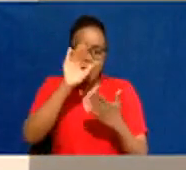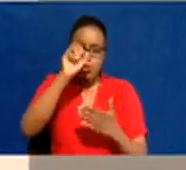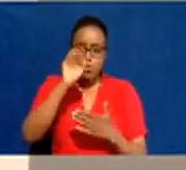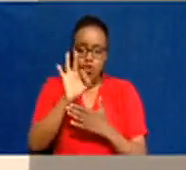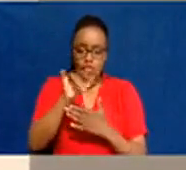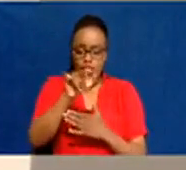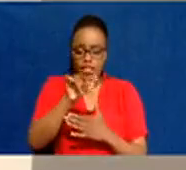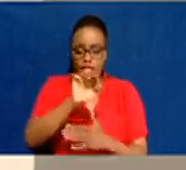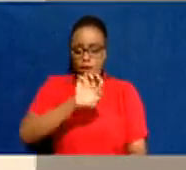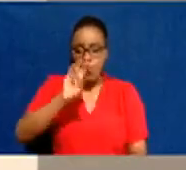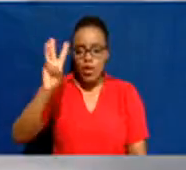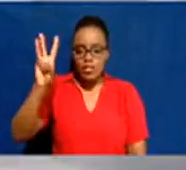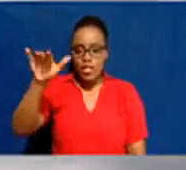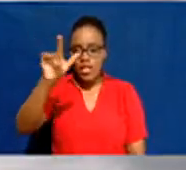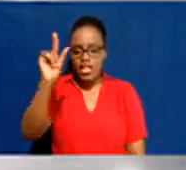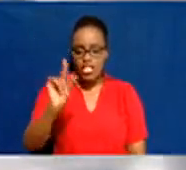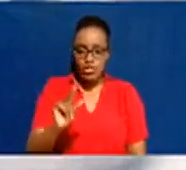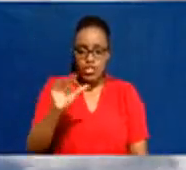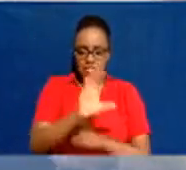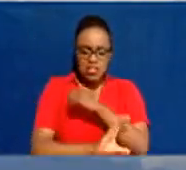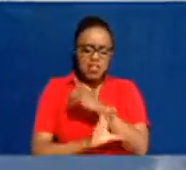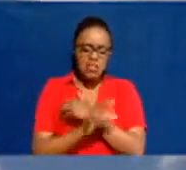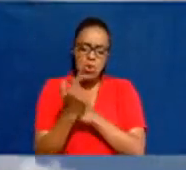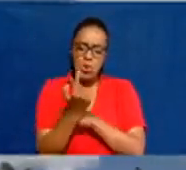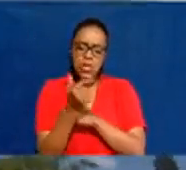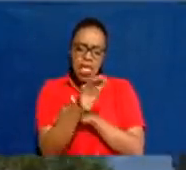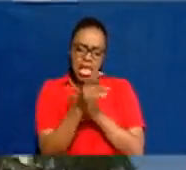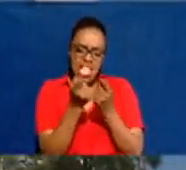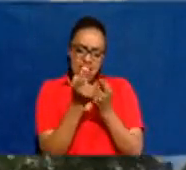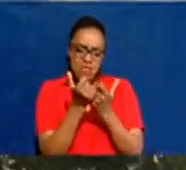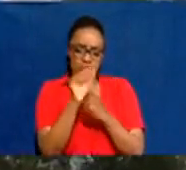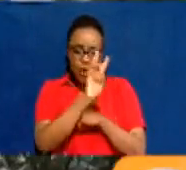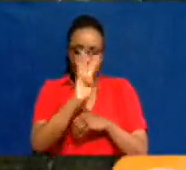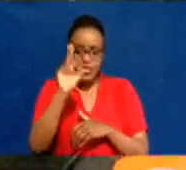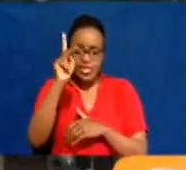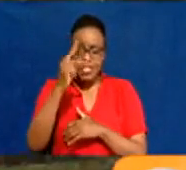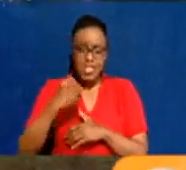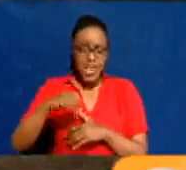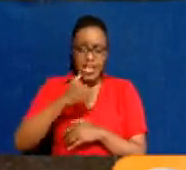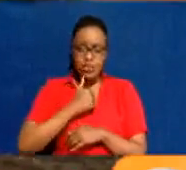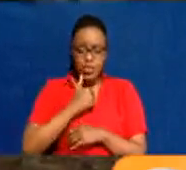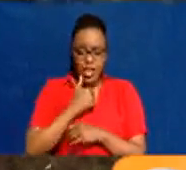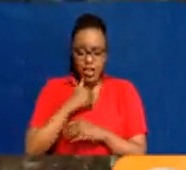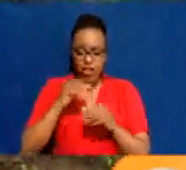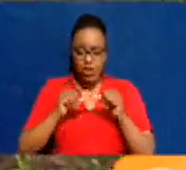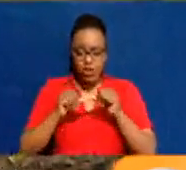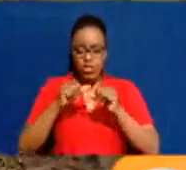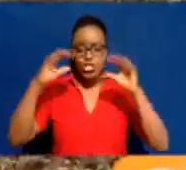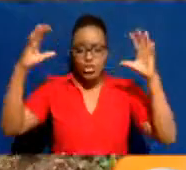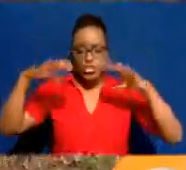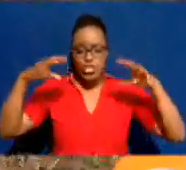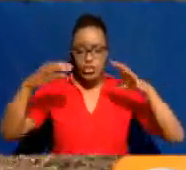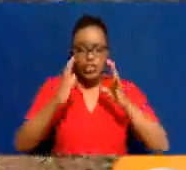earth's old regions in the country. Except for some regions in western Kenya, where we had predicted continued rainfall